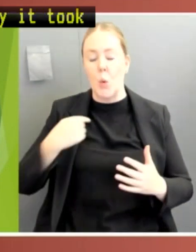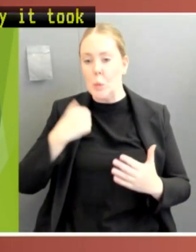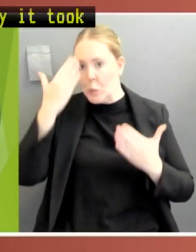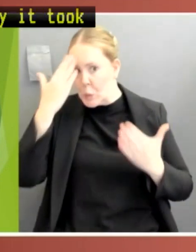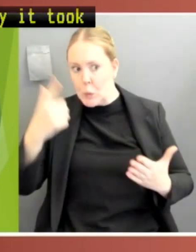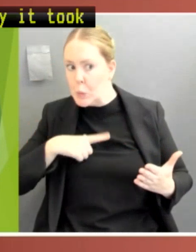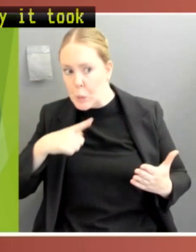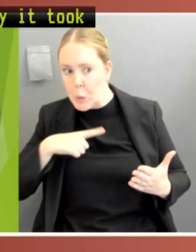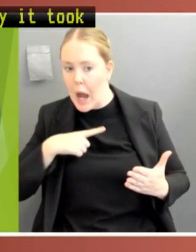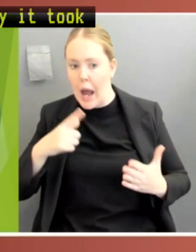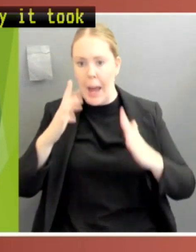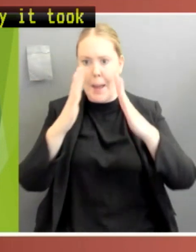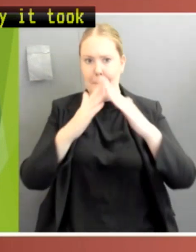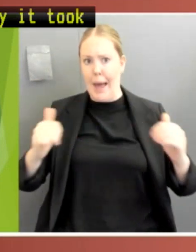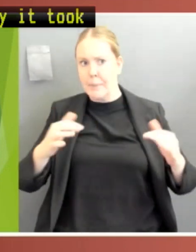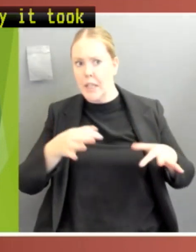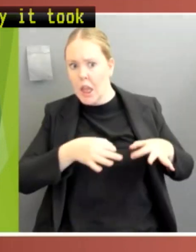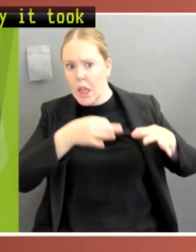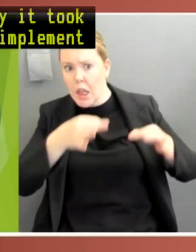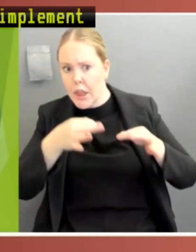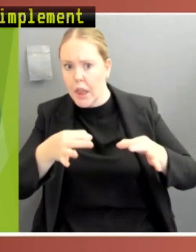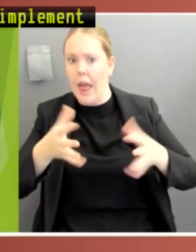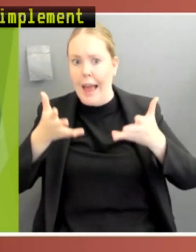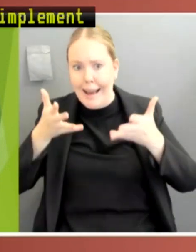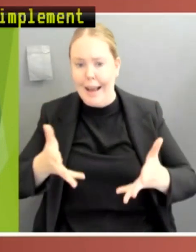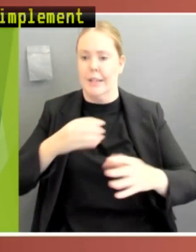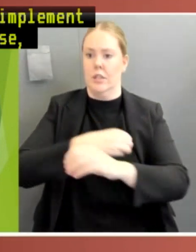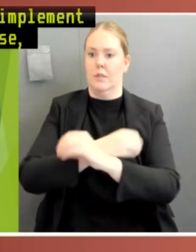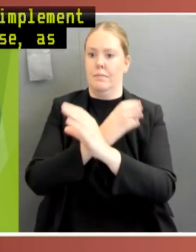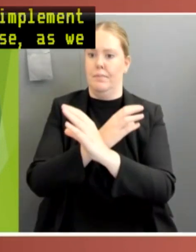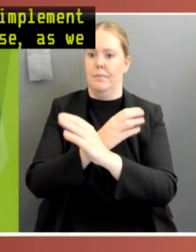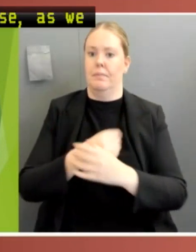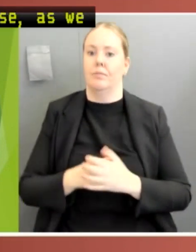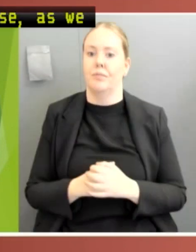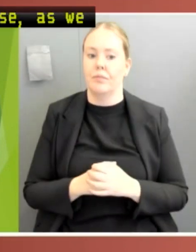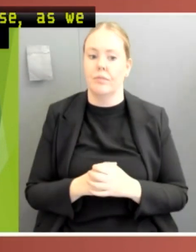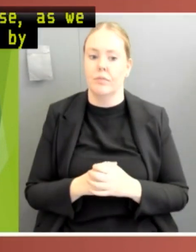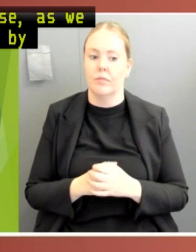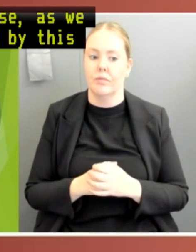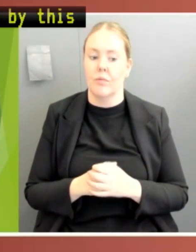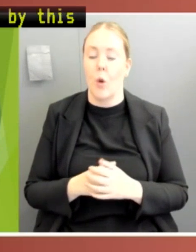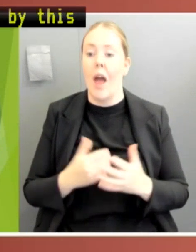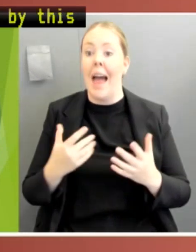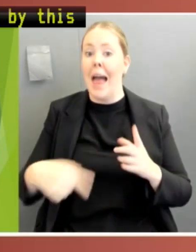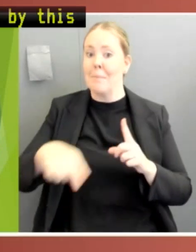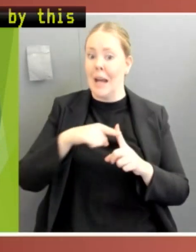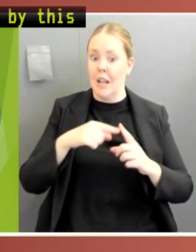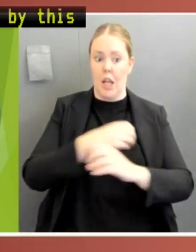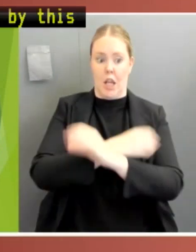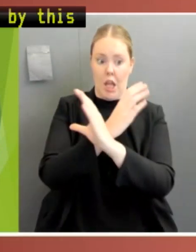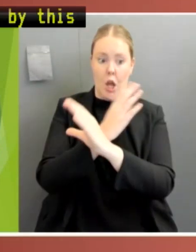And in any case, as we noted, the problems caused by this delay were amplified by the restrictions placed on their attendance or their participation by remote members.